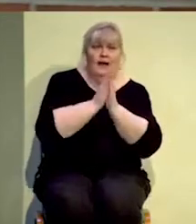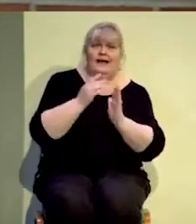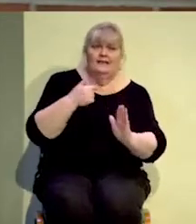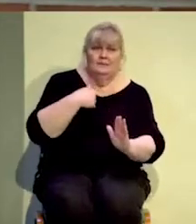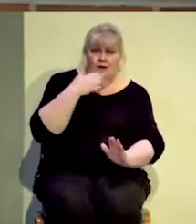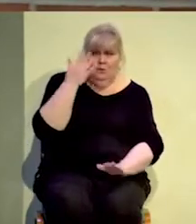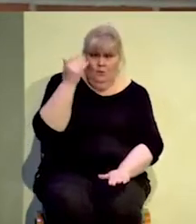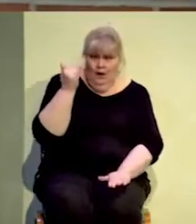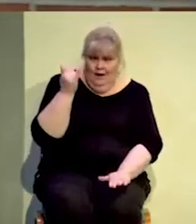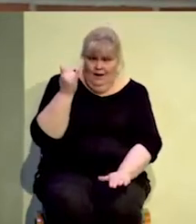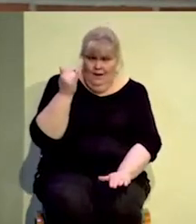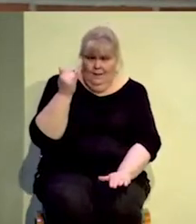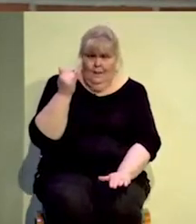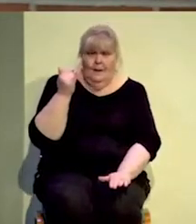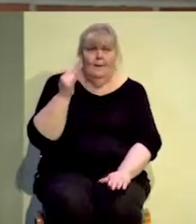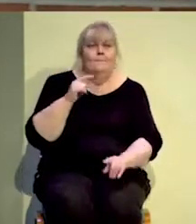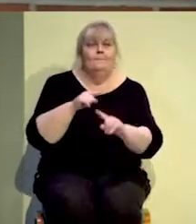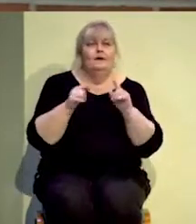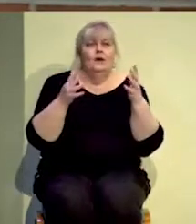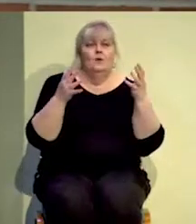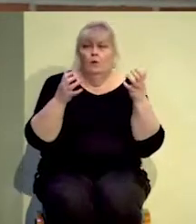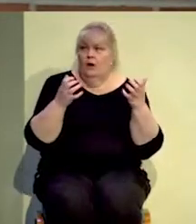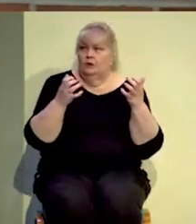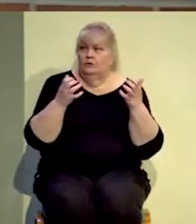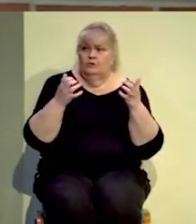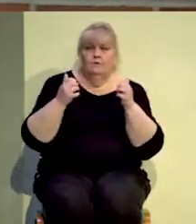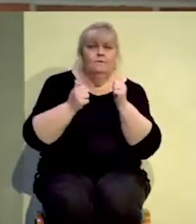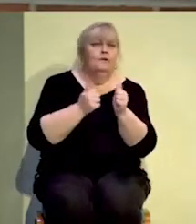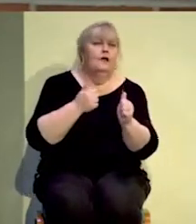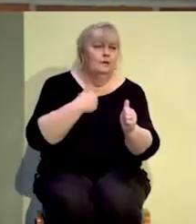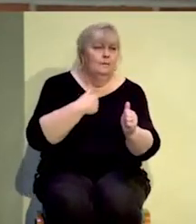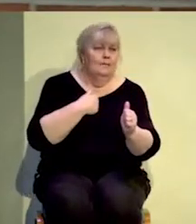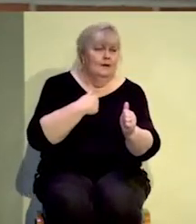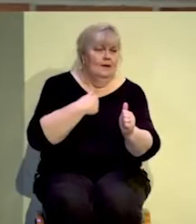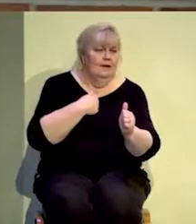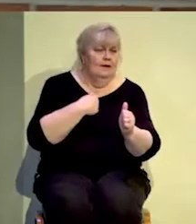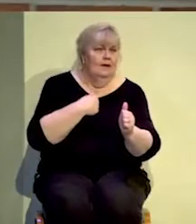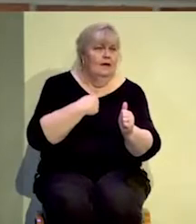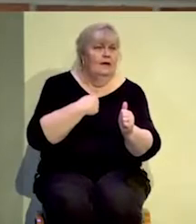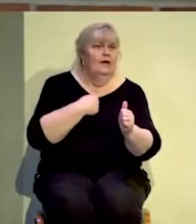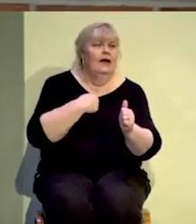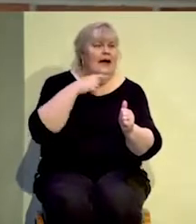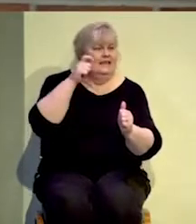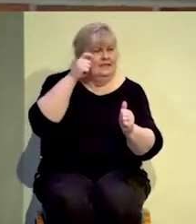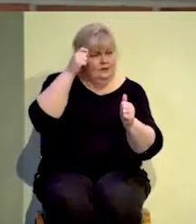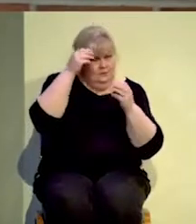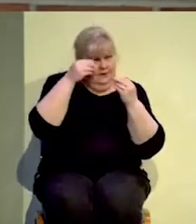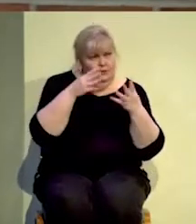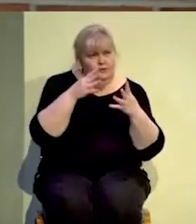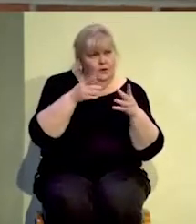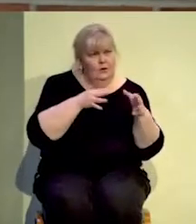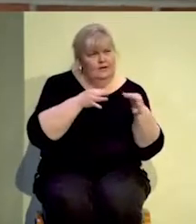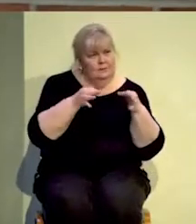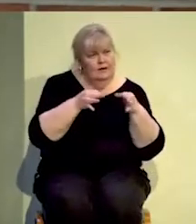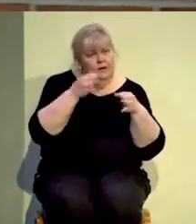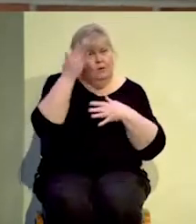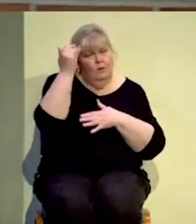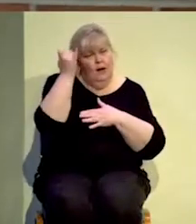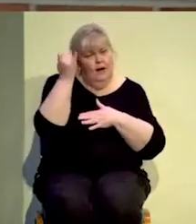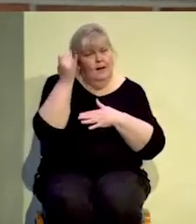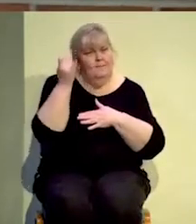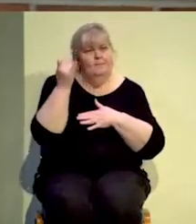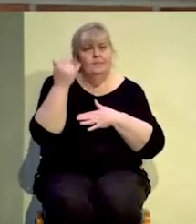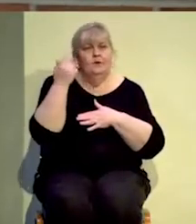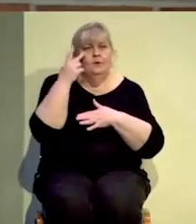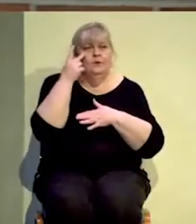why but I simply also want you to be obedient. He says, Daddy, have no problem with that. I just want to know why I'm doing what you have asked me to do. We